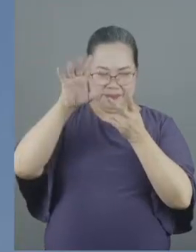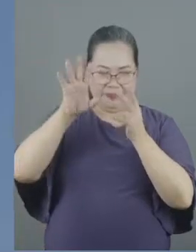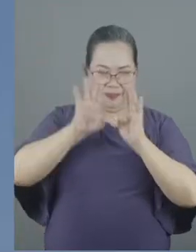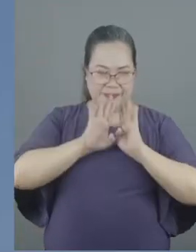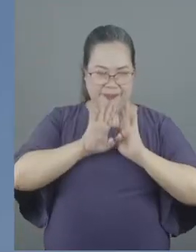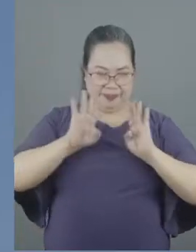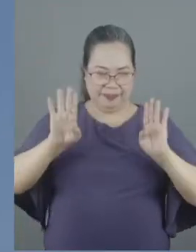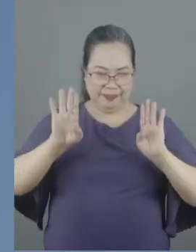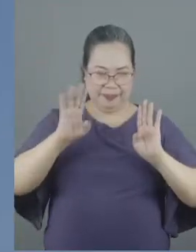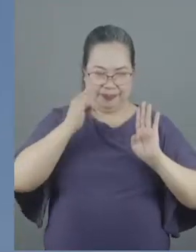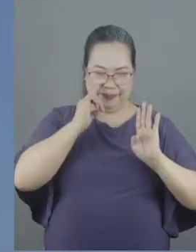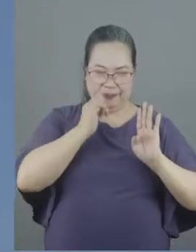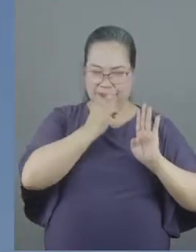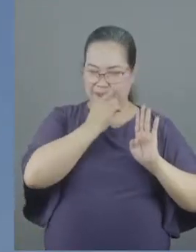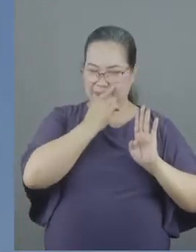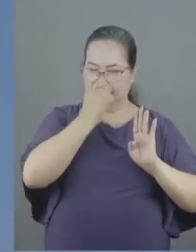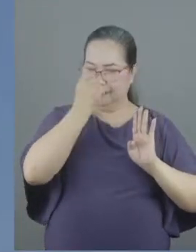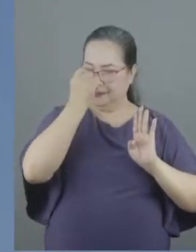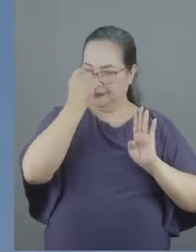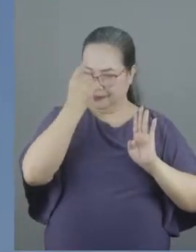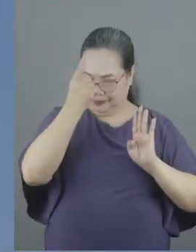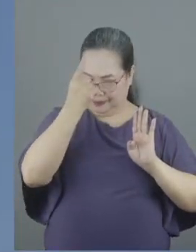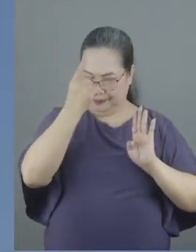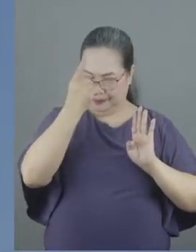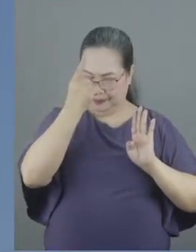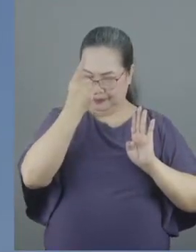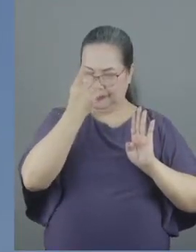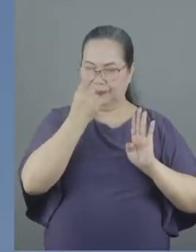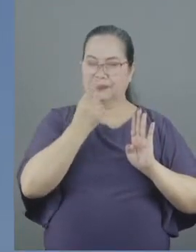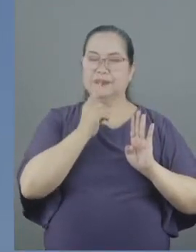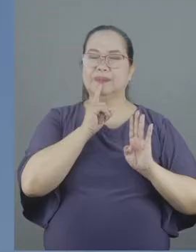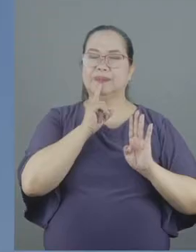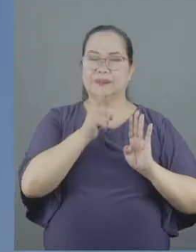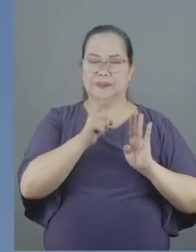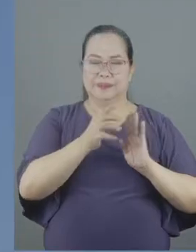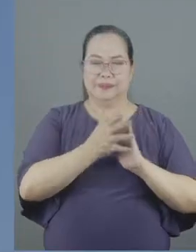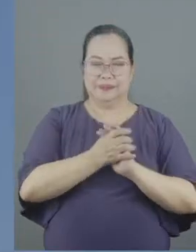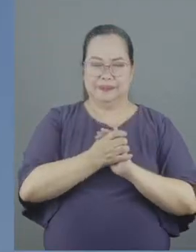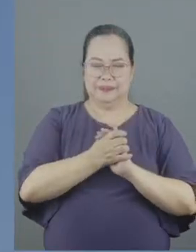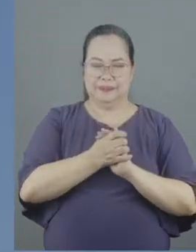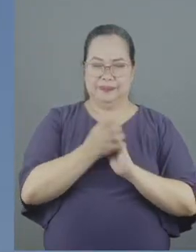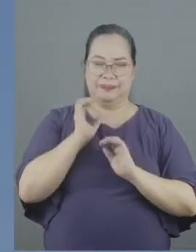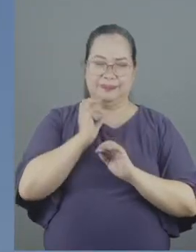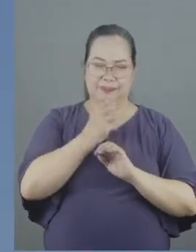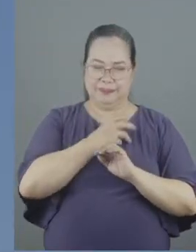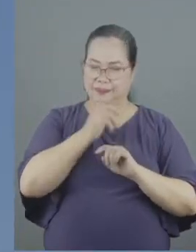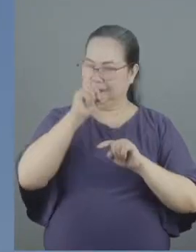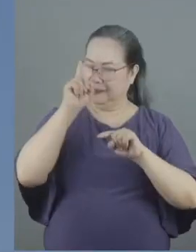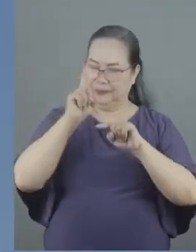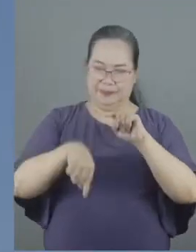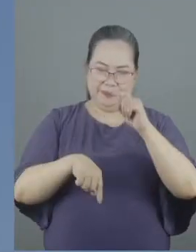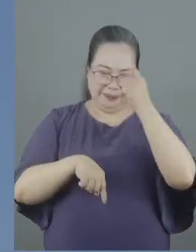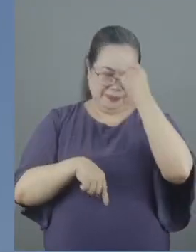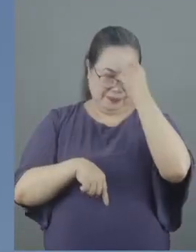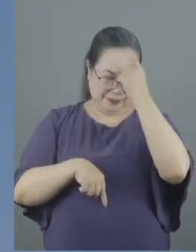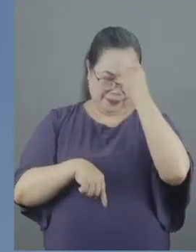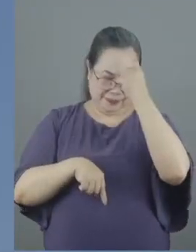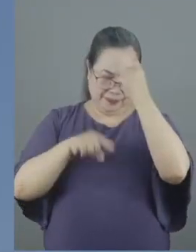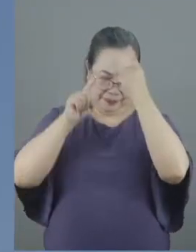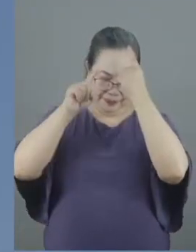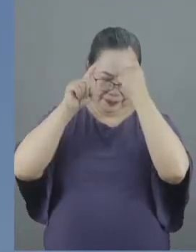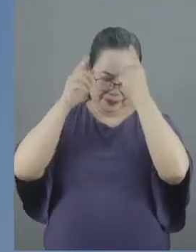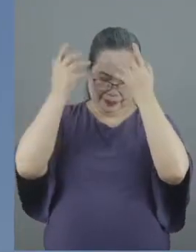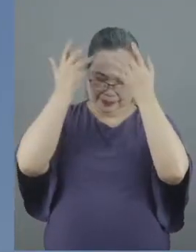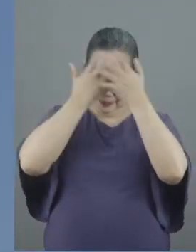our eyes to see it. If there is anything that we can't understand, that you might illumine our